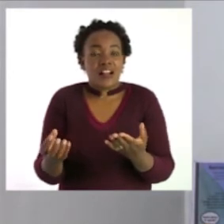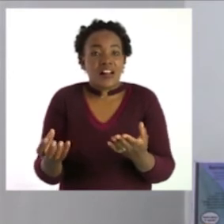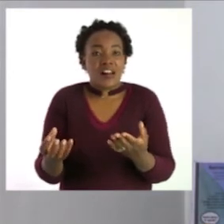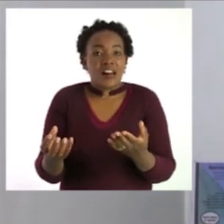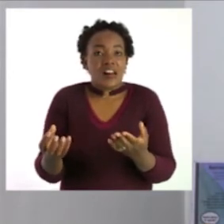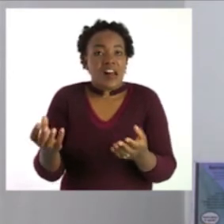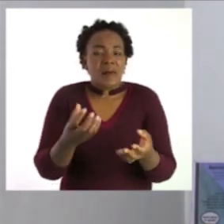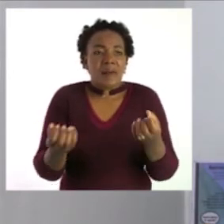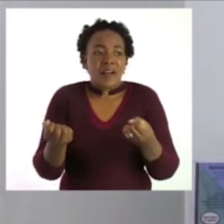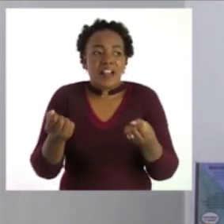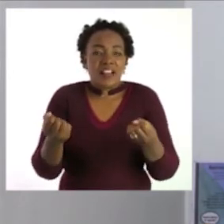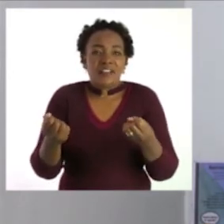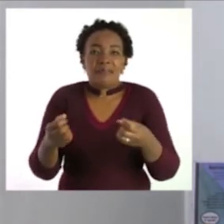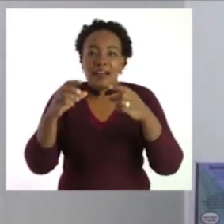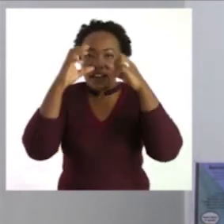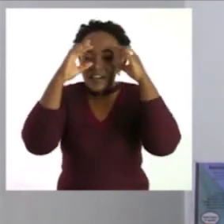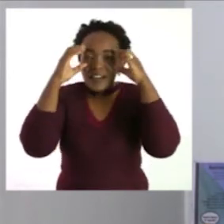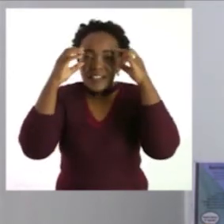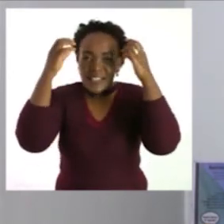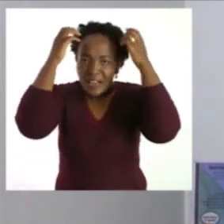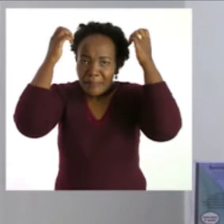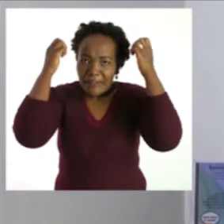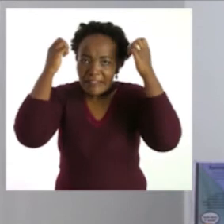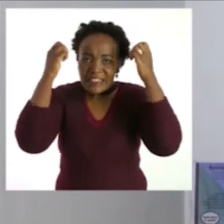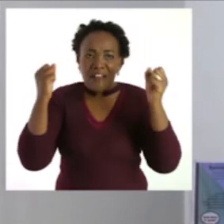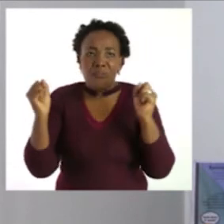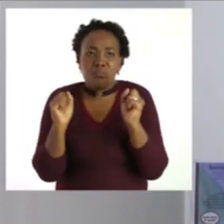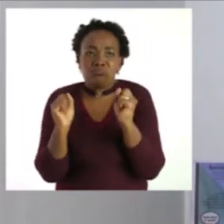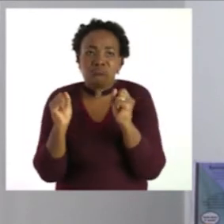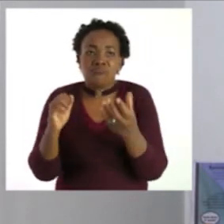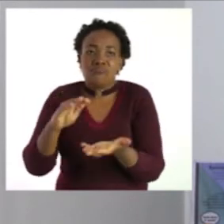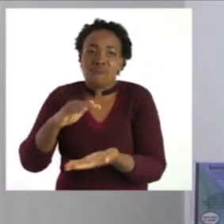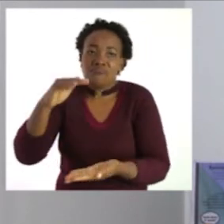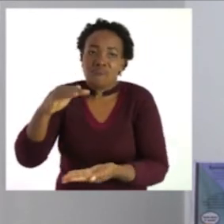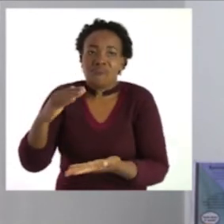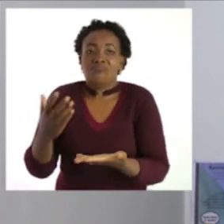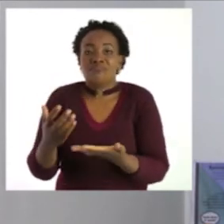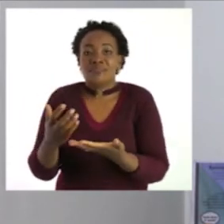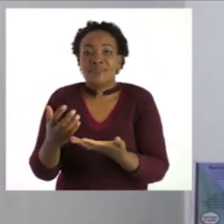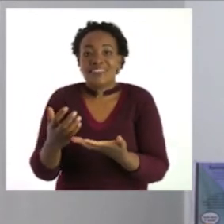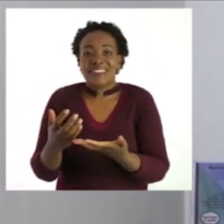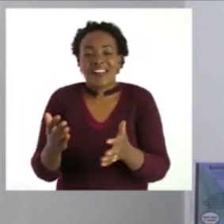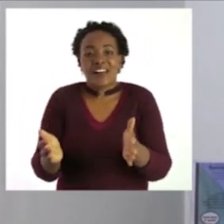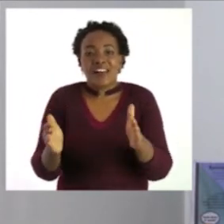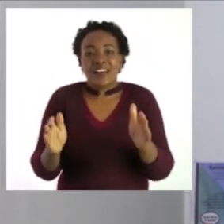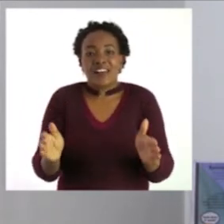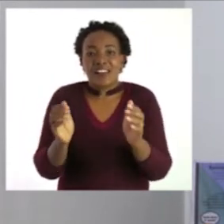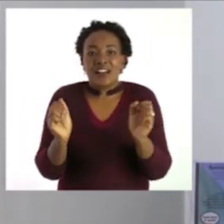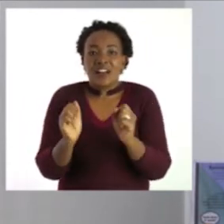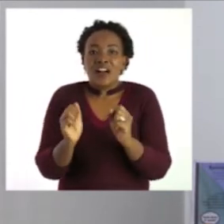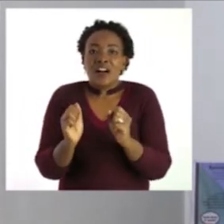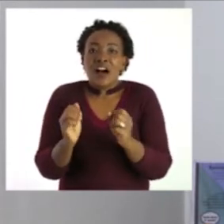sunglasses hats and cooler bags so this will work as your